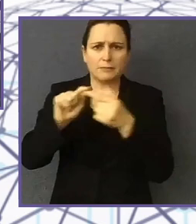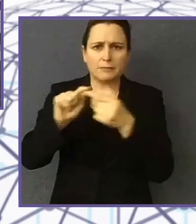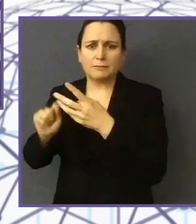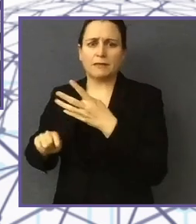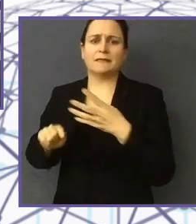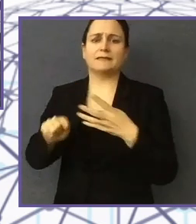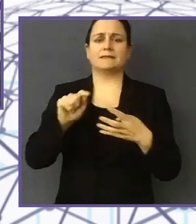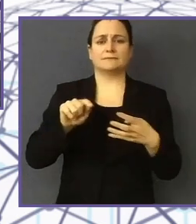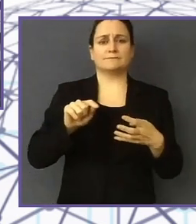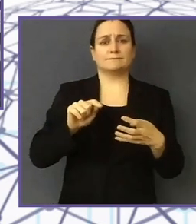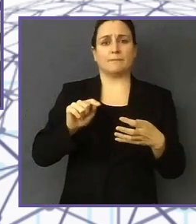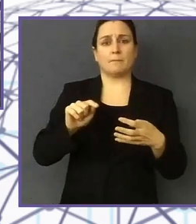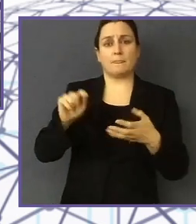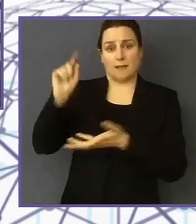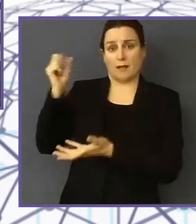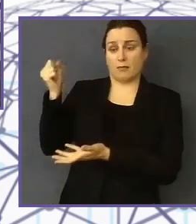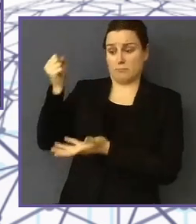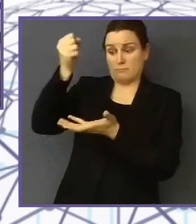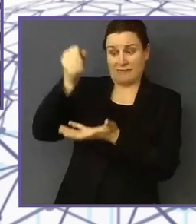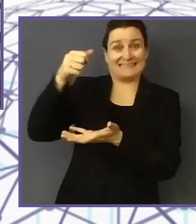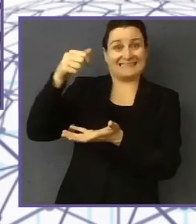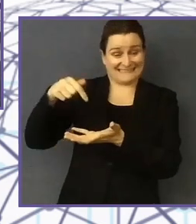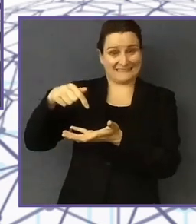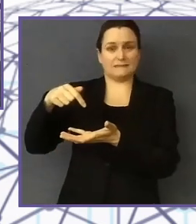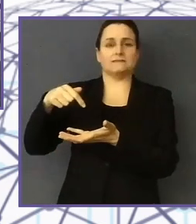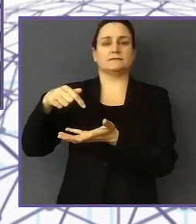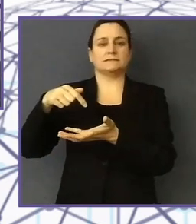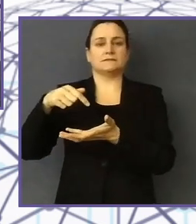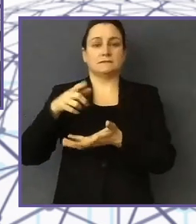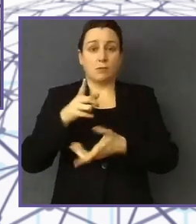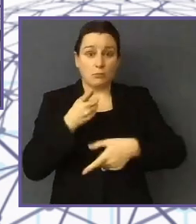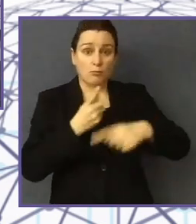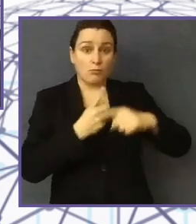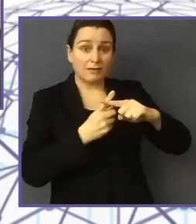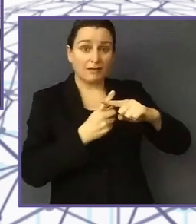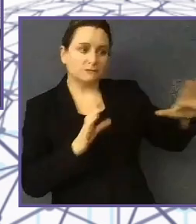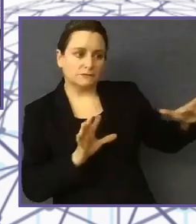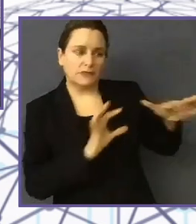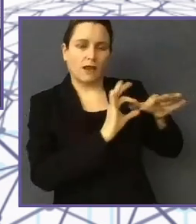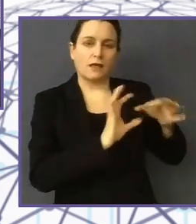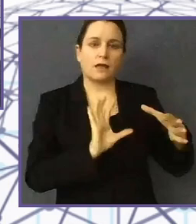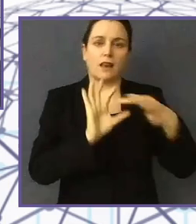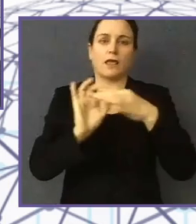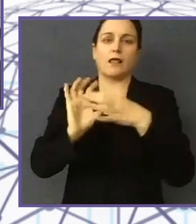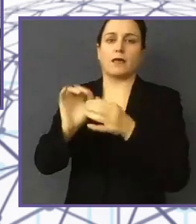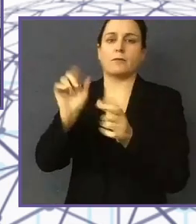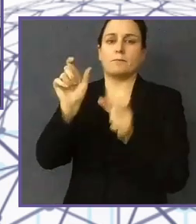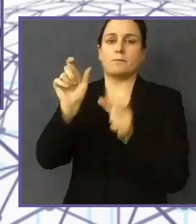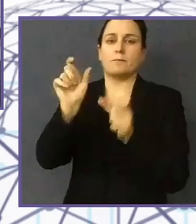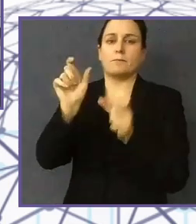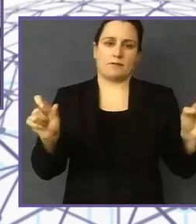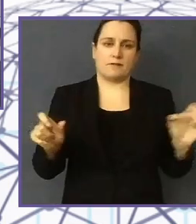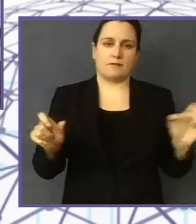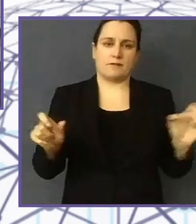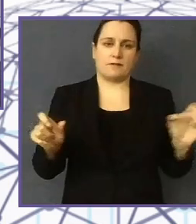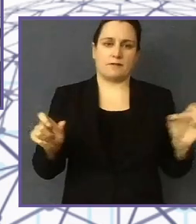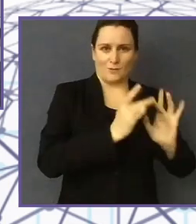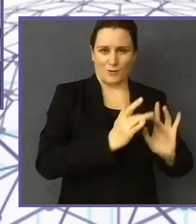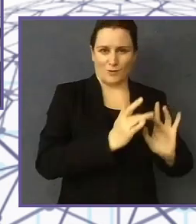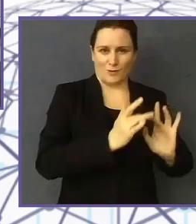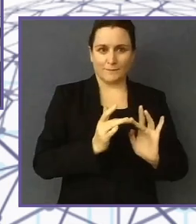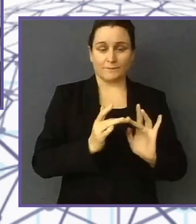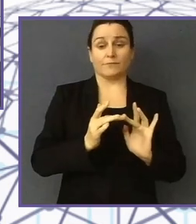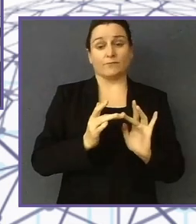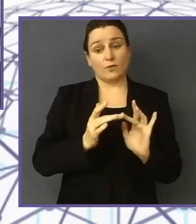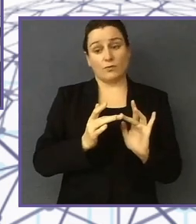only financial capital, he needs network capital, but he also needs a little bit of technical capital in terms of helping him understand how to make,